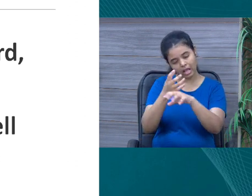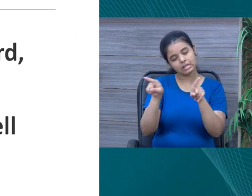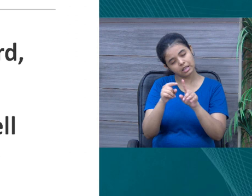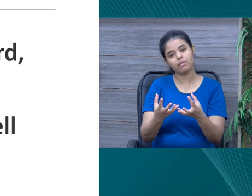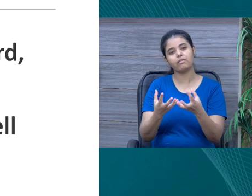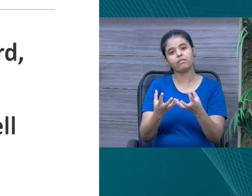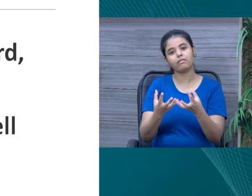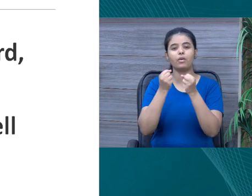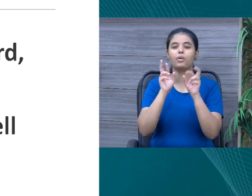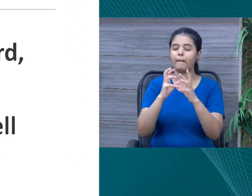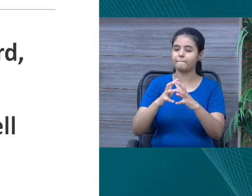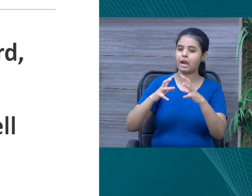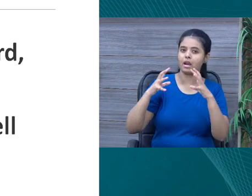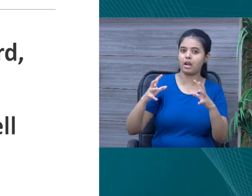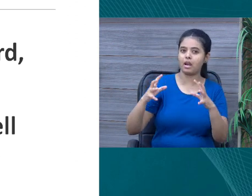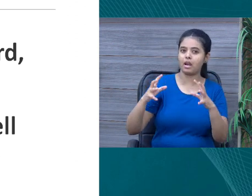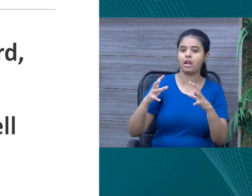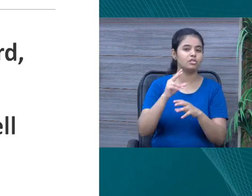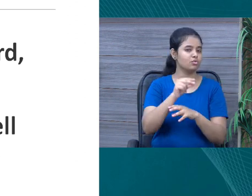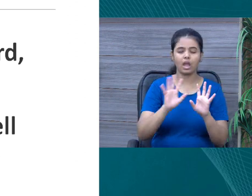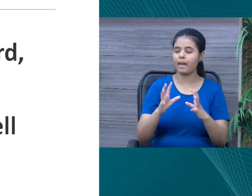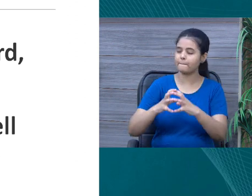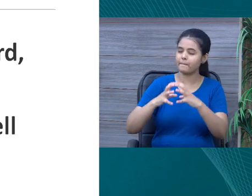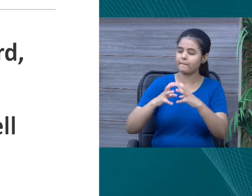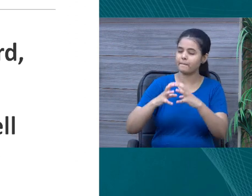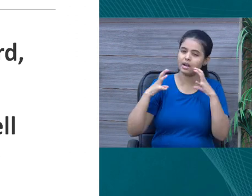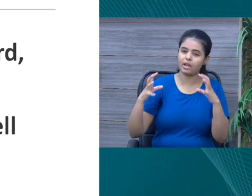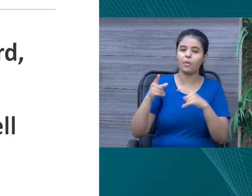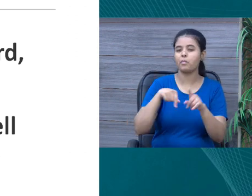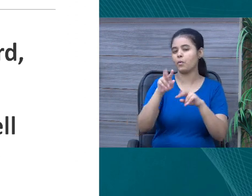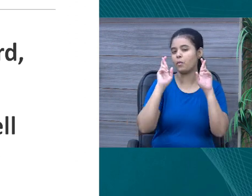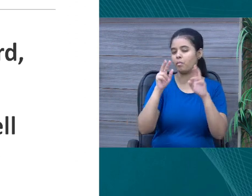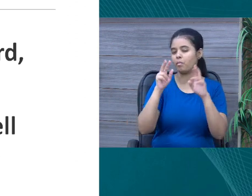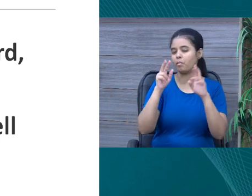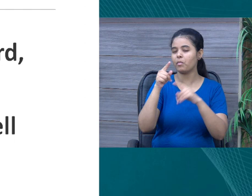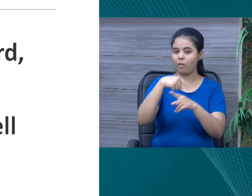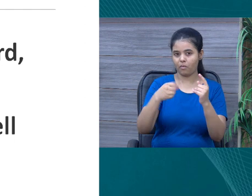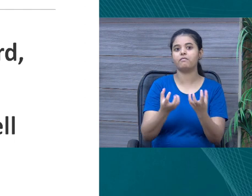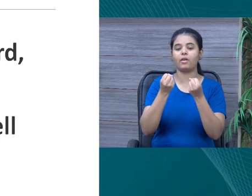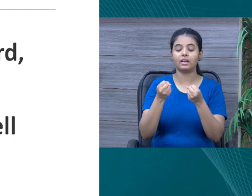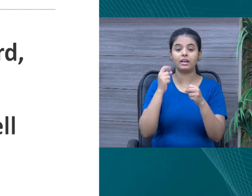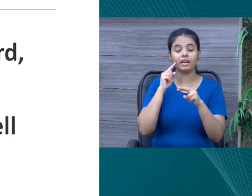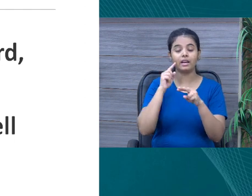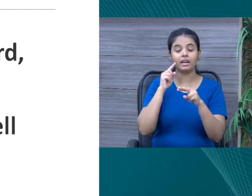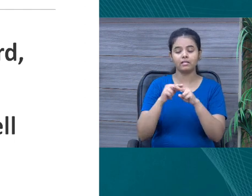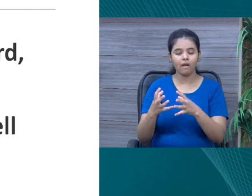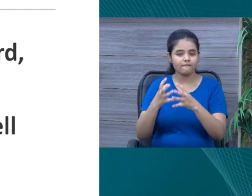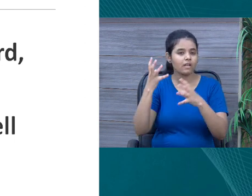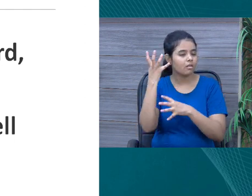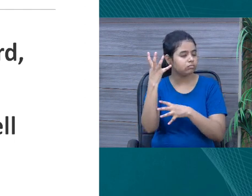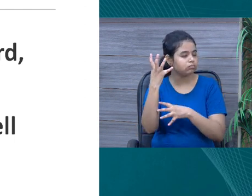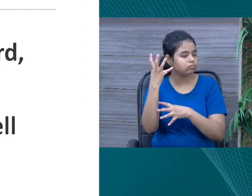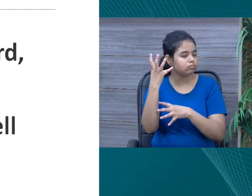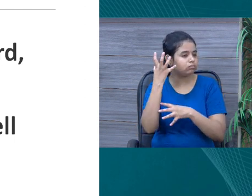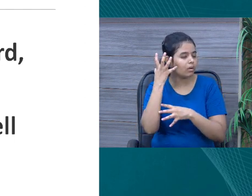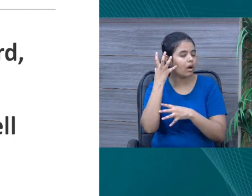He wished that shell, It's it's very big. So, definitely, He would hear it good. And hear